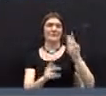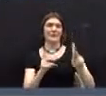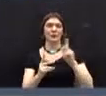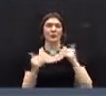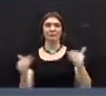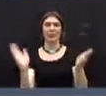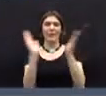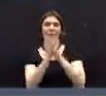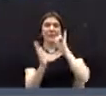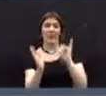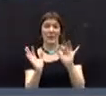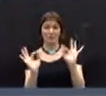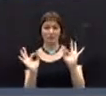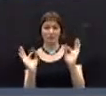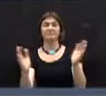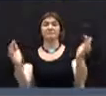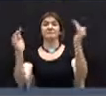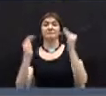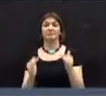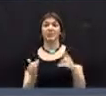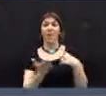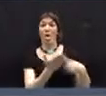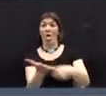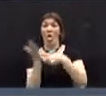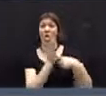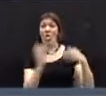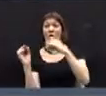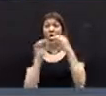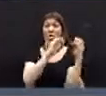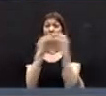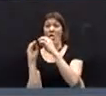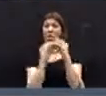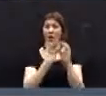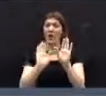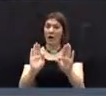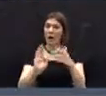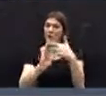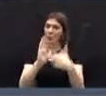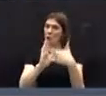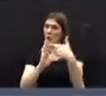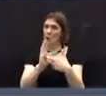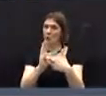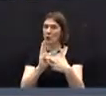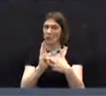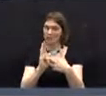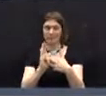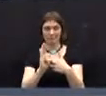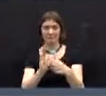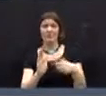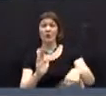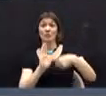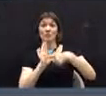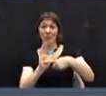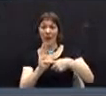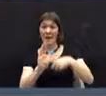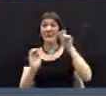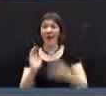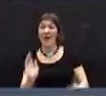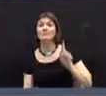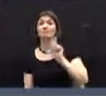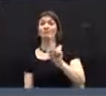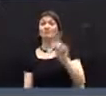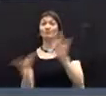Now, with regard to debate, no town meeting member or voter of the town shall speak more than